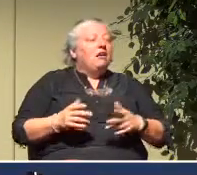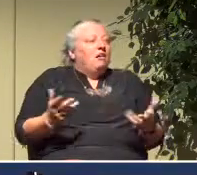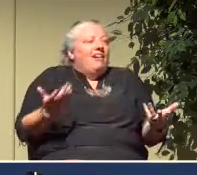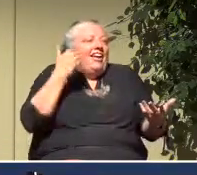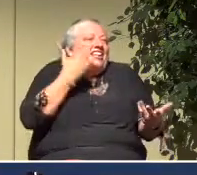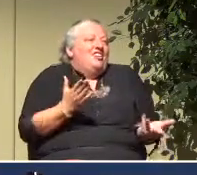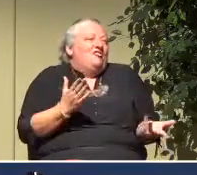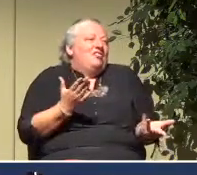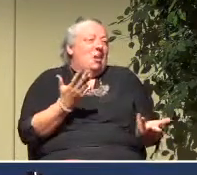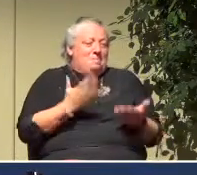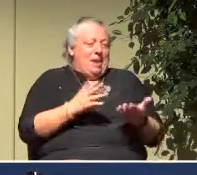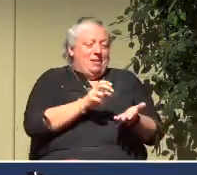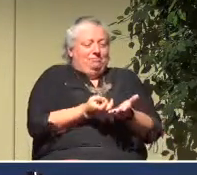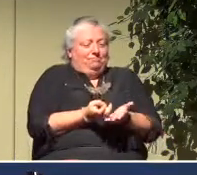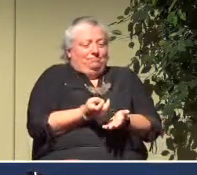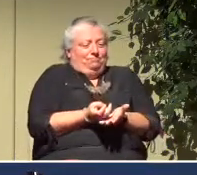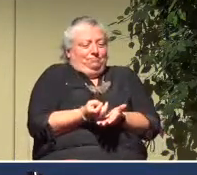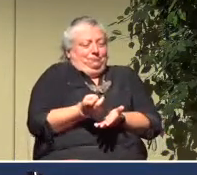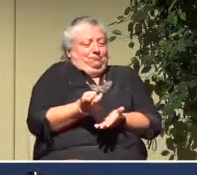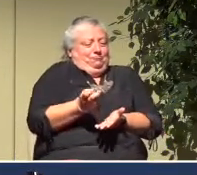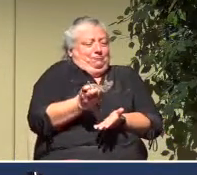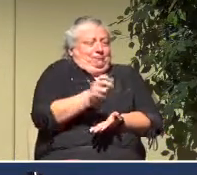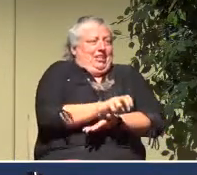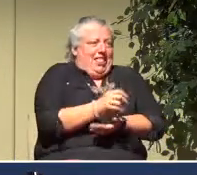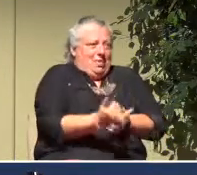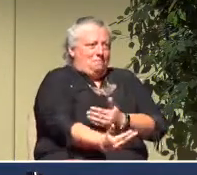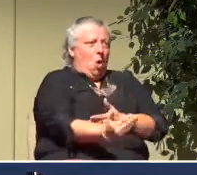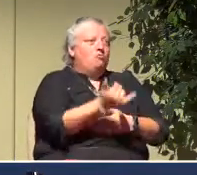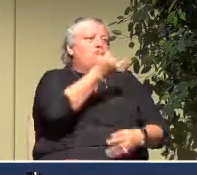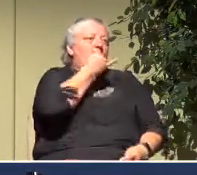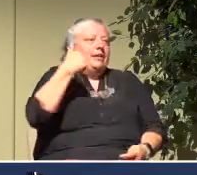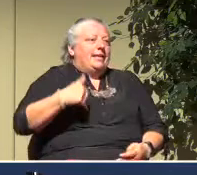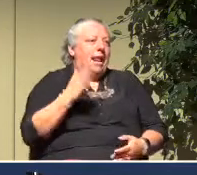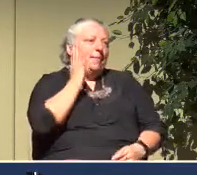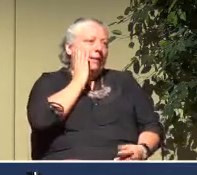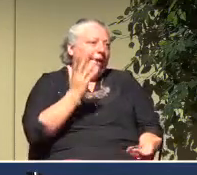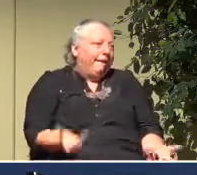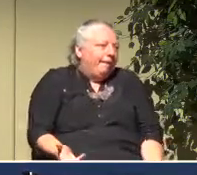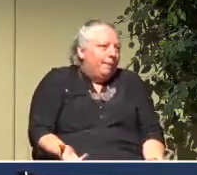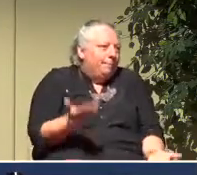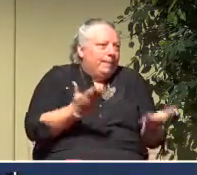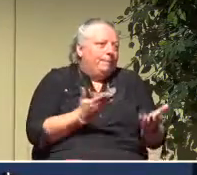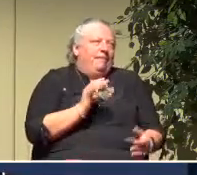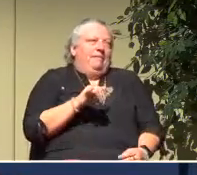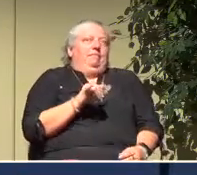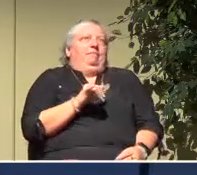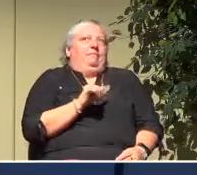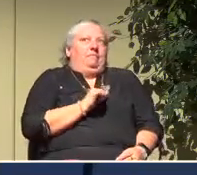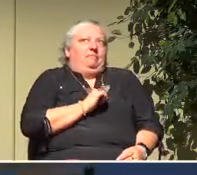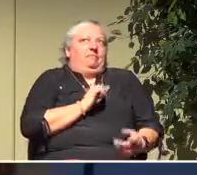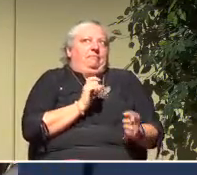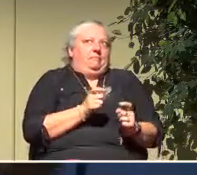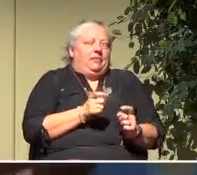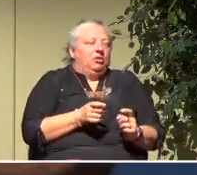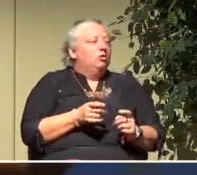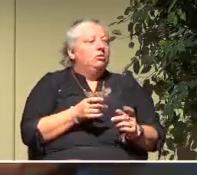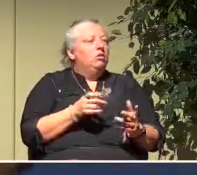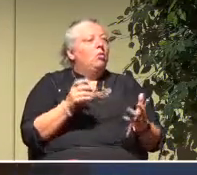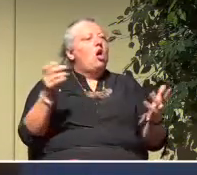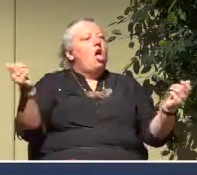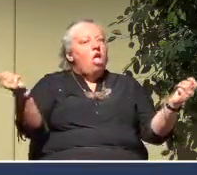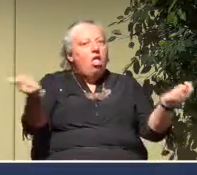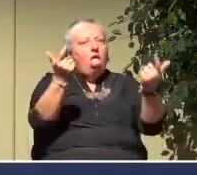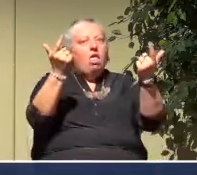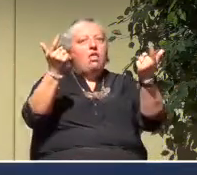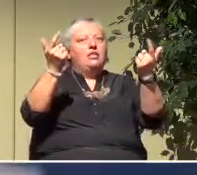Got out of bed the wrong way. Whatever. No. No. We give ourselves to worship. All generations give